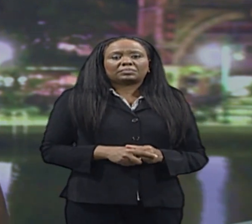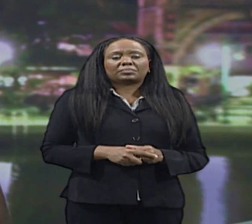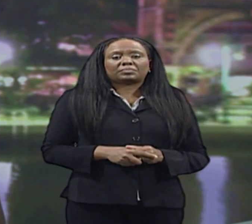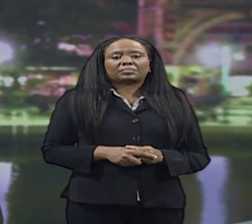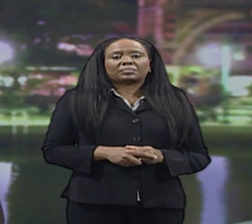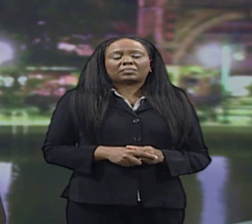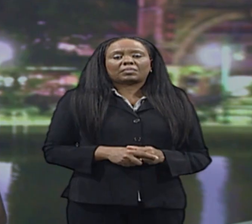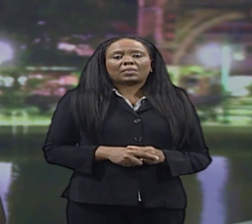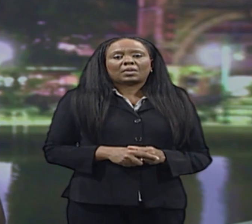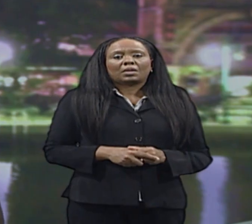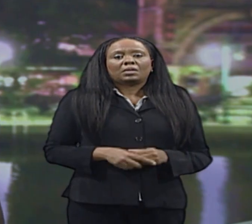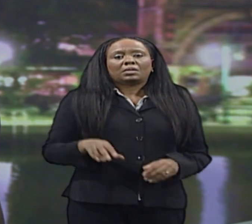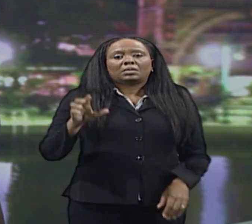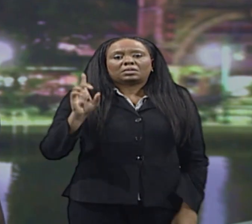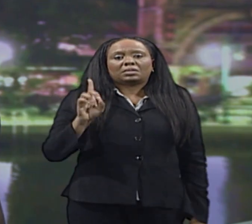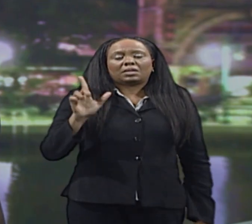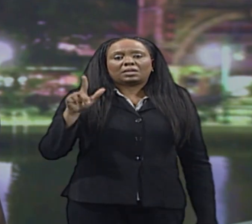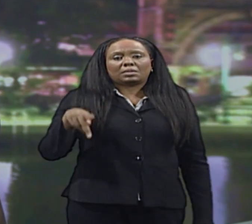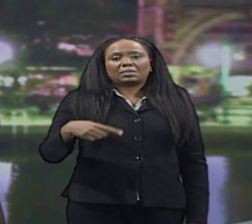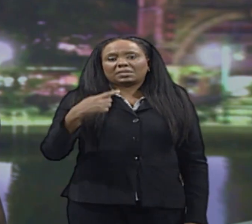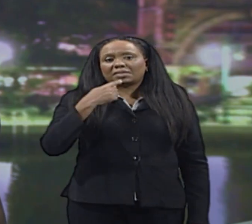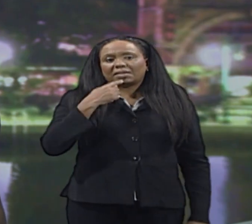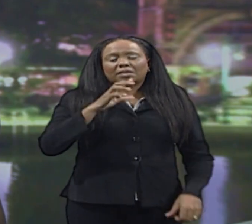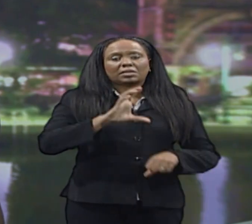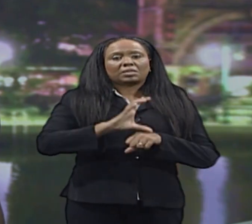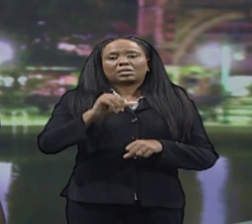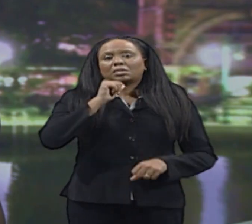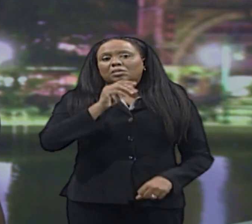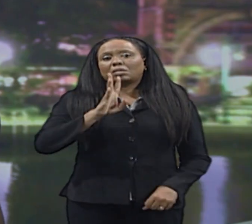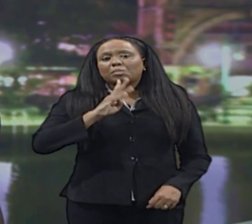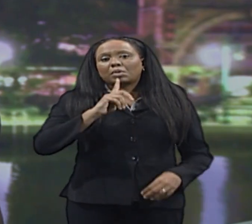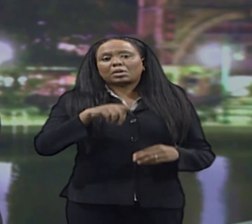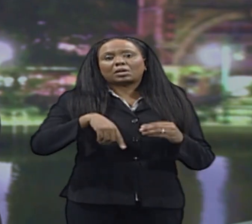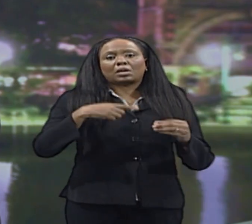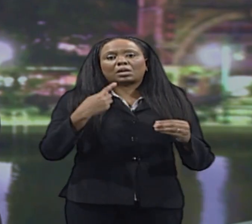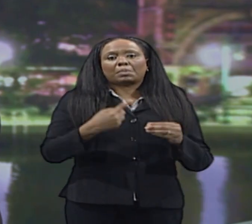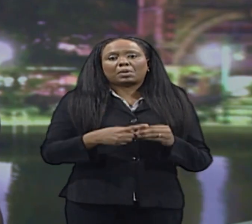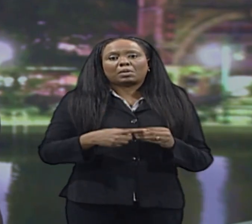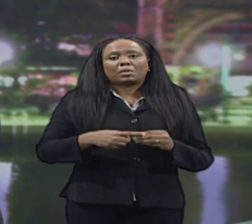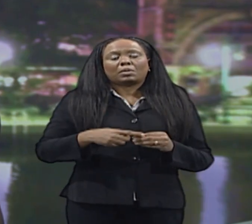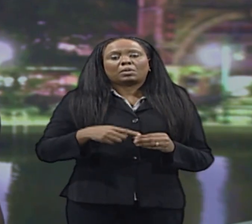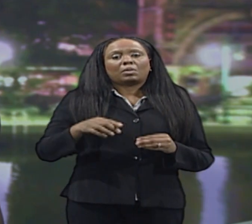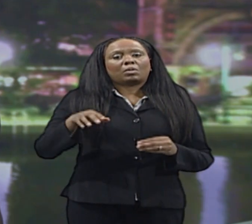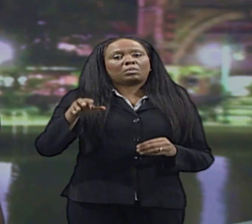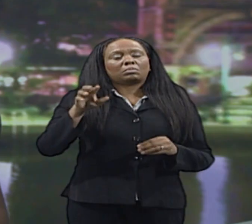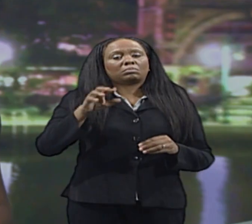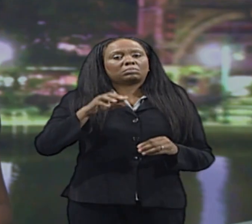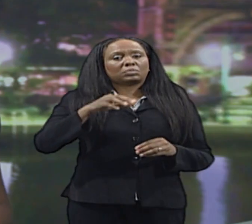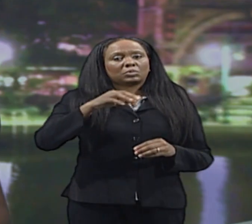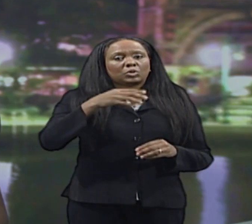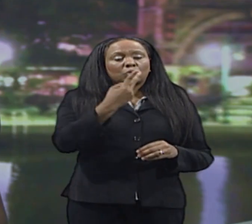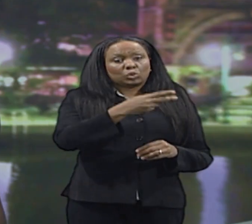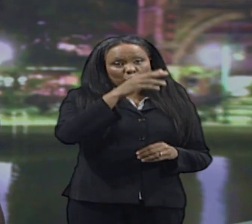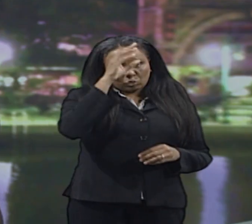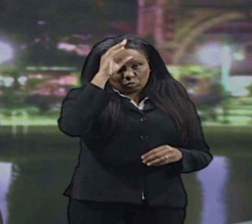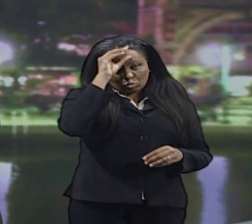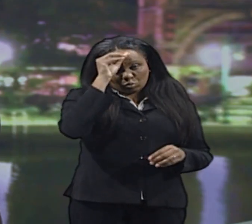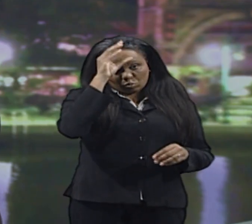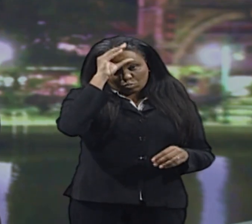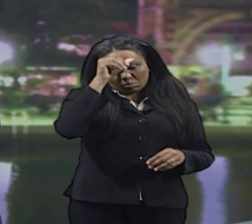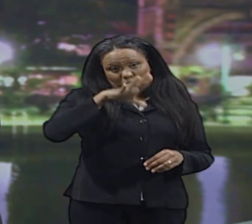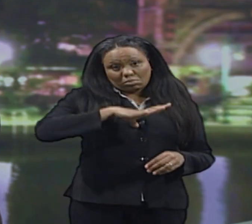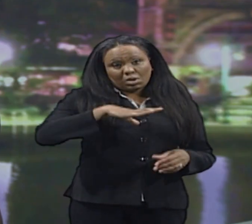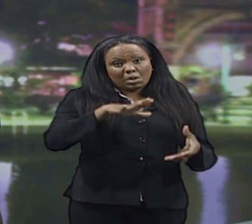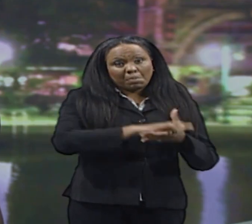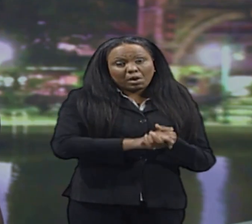A charge that the local church is not speaking out on major election issues like same-sex marriage. The criticism is coming